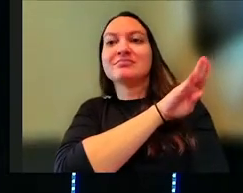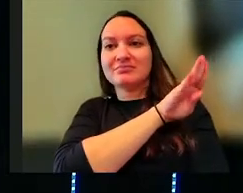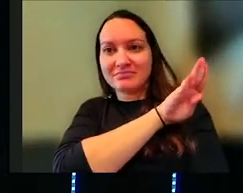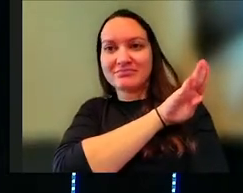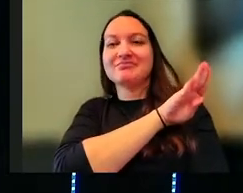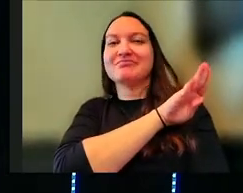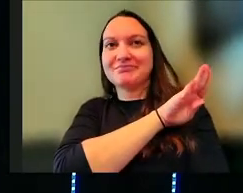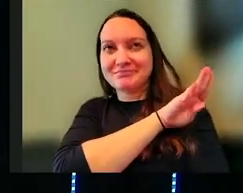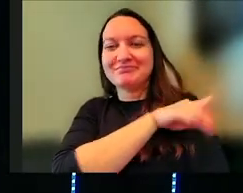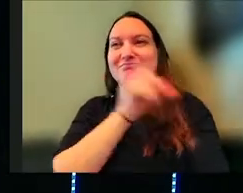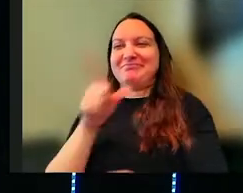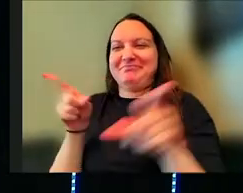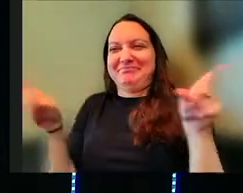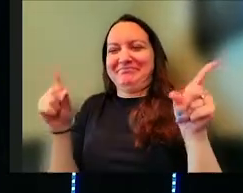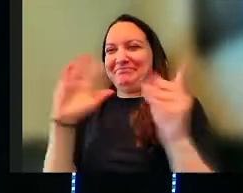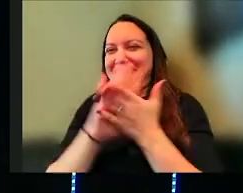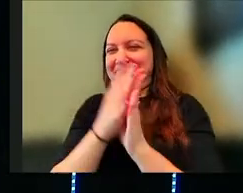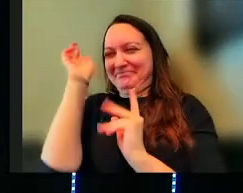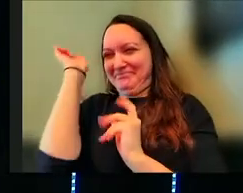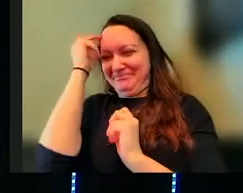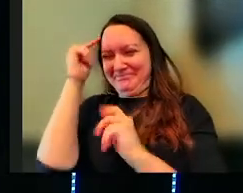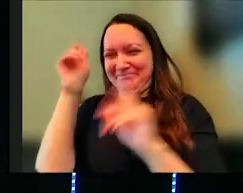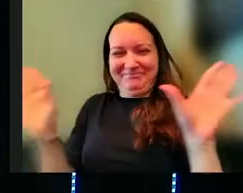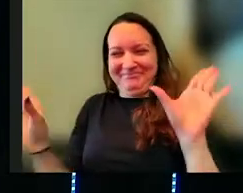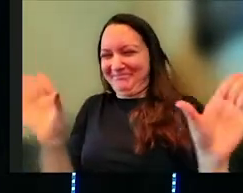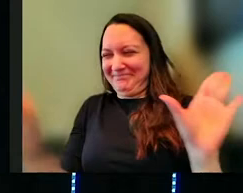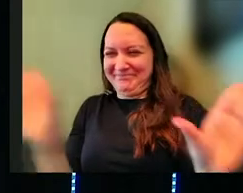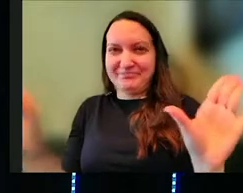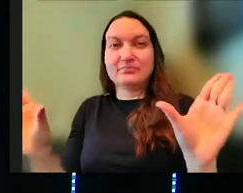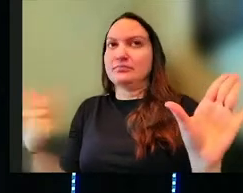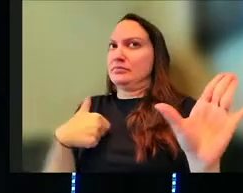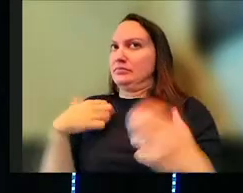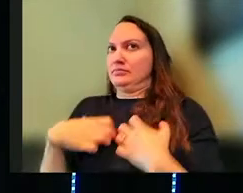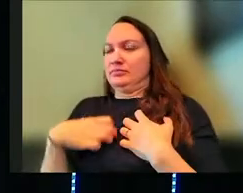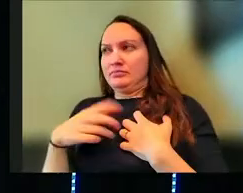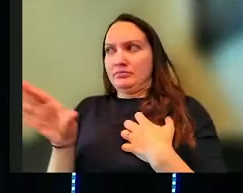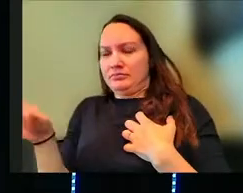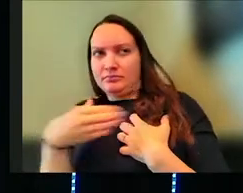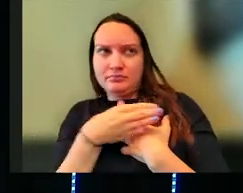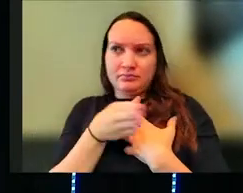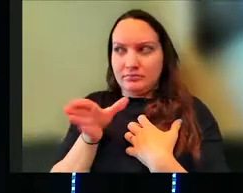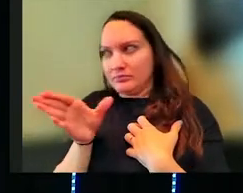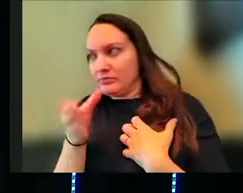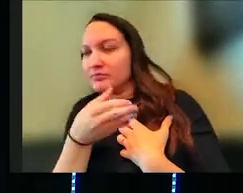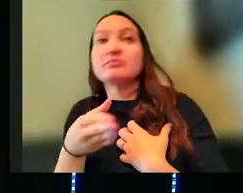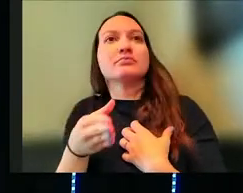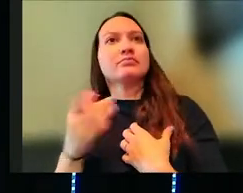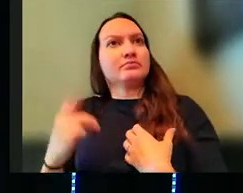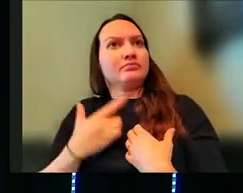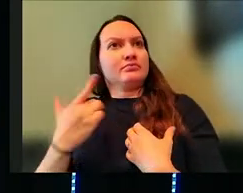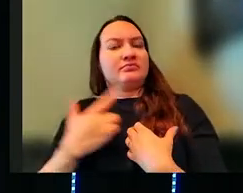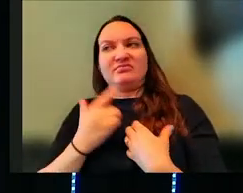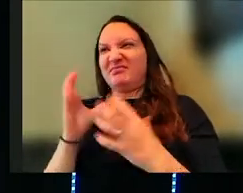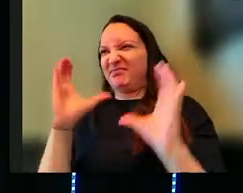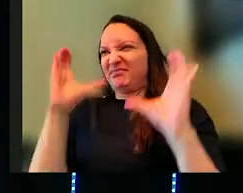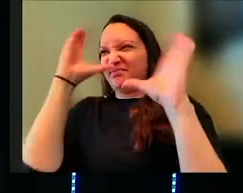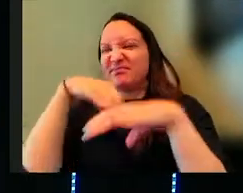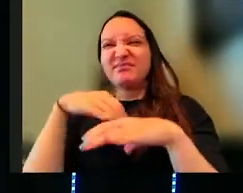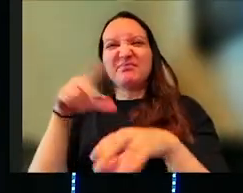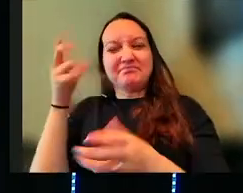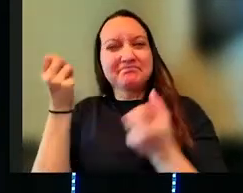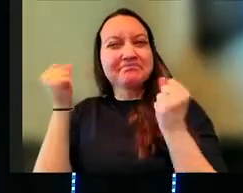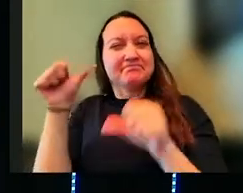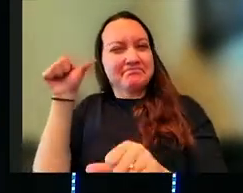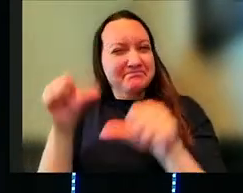went. Things got political for team Edward and team Jacob. You know, I'm just like, we're going this way or that way, this way. And there was just this, this weirdness, a lot of indecisiveness.